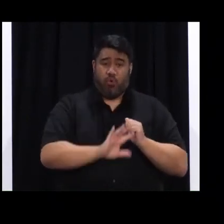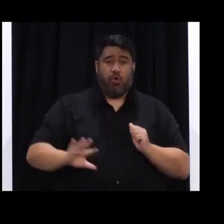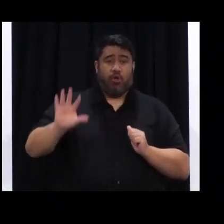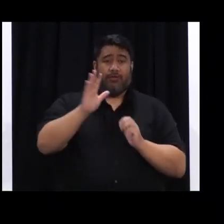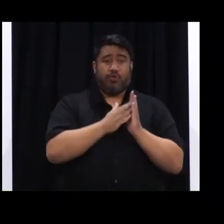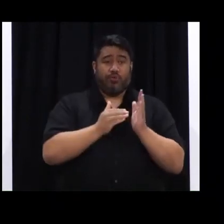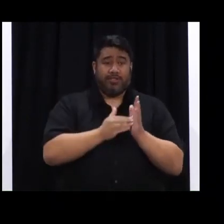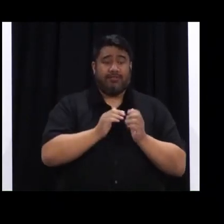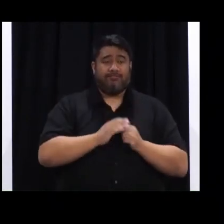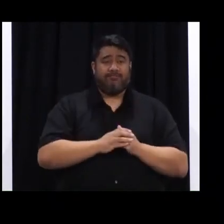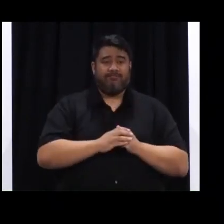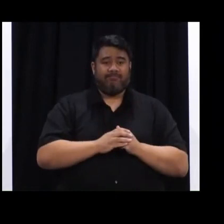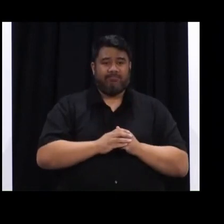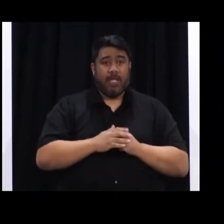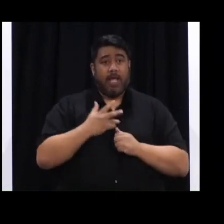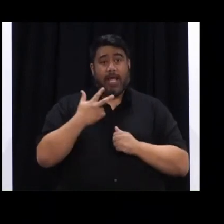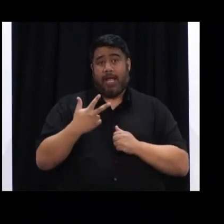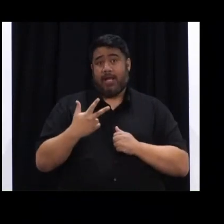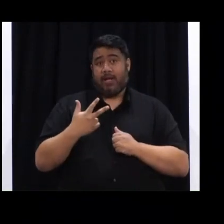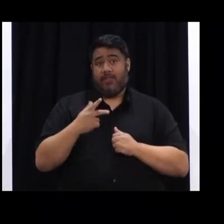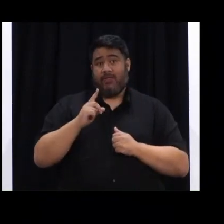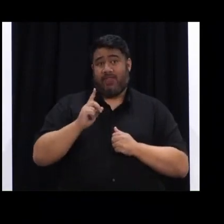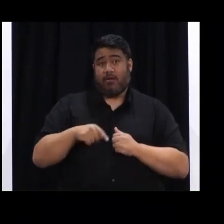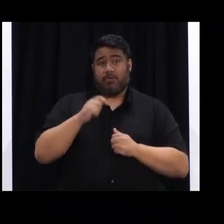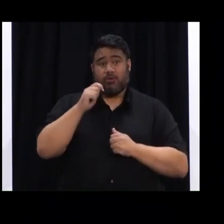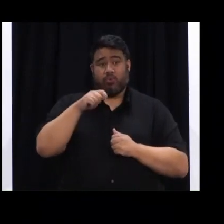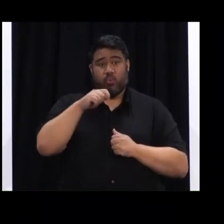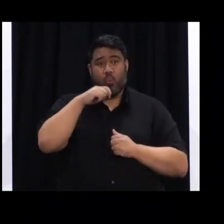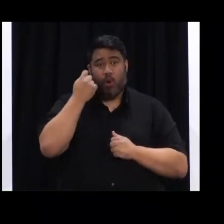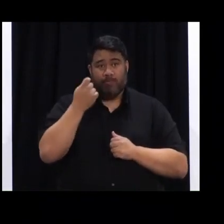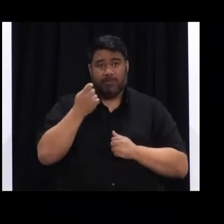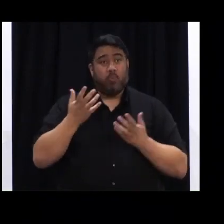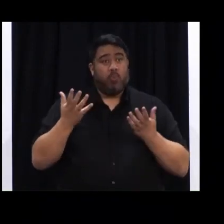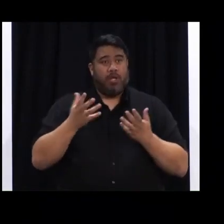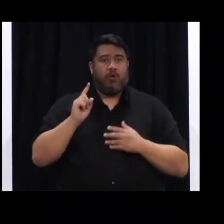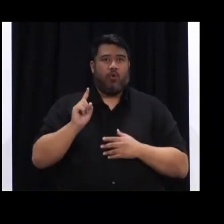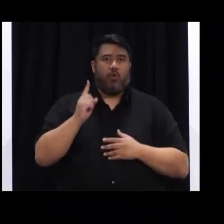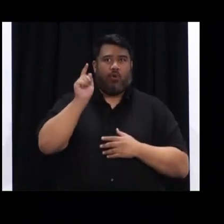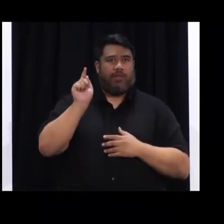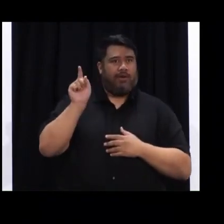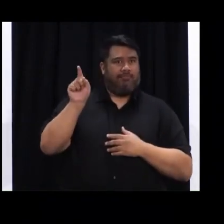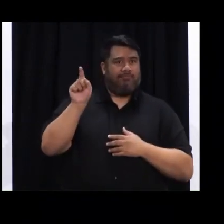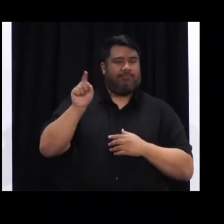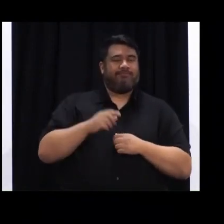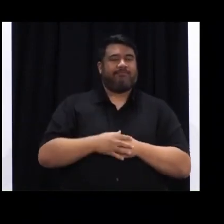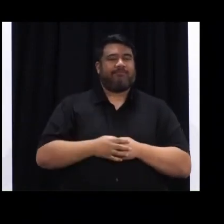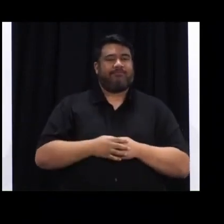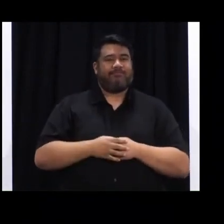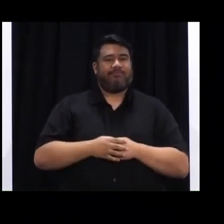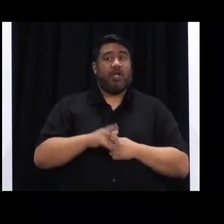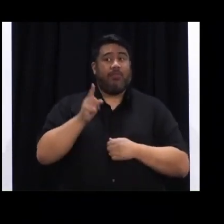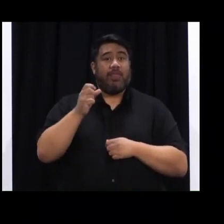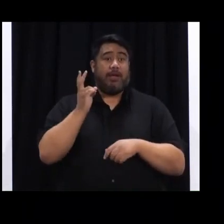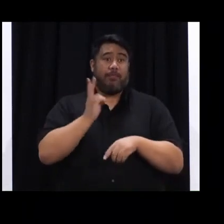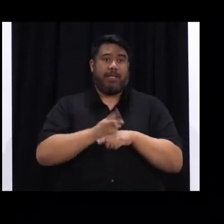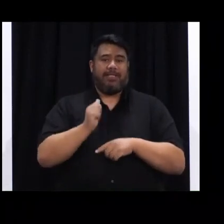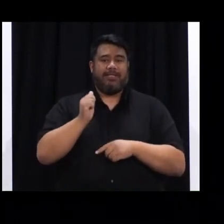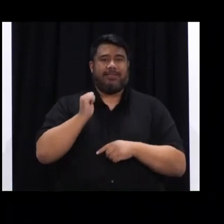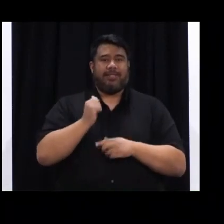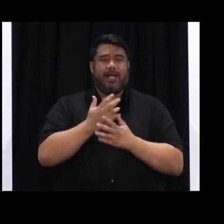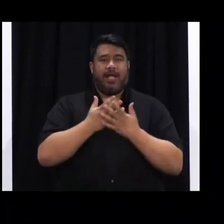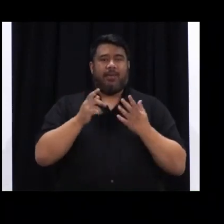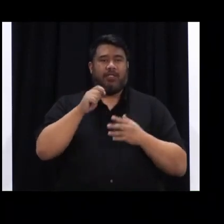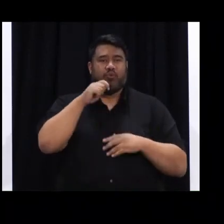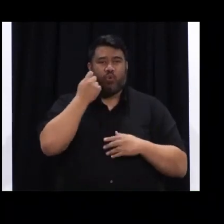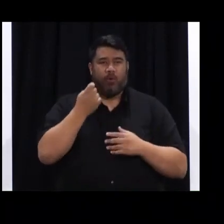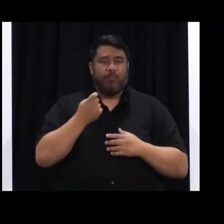,472 swabs taken in the Auckland region. This is a further increase on yesterday, and again is fundamental